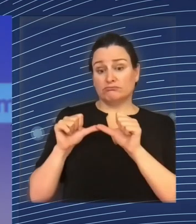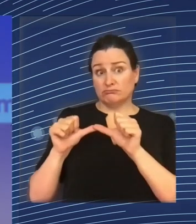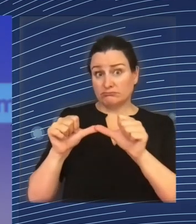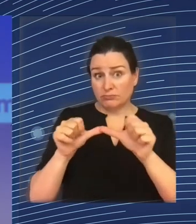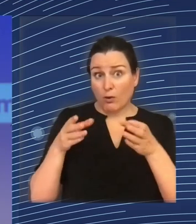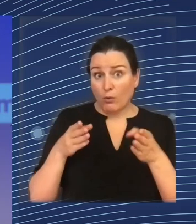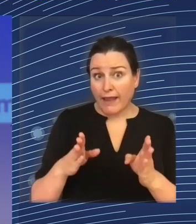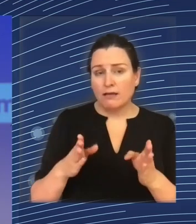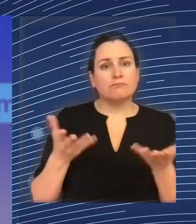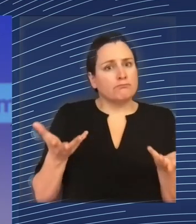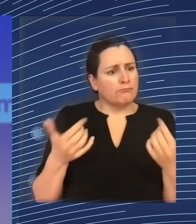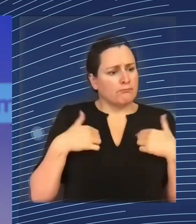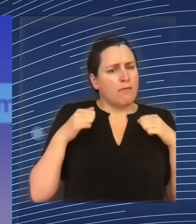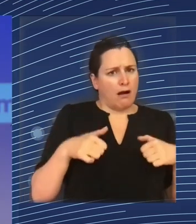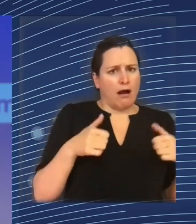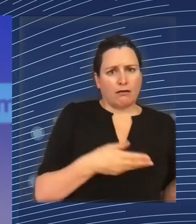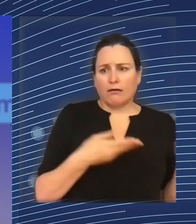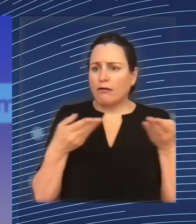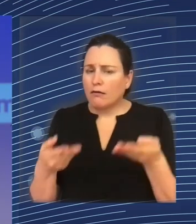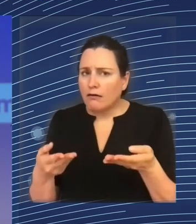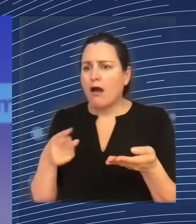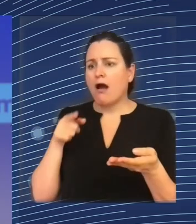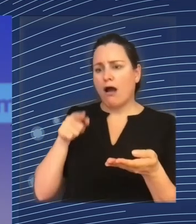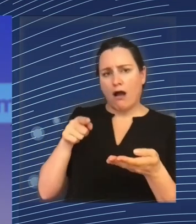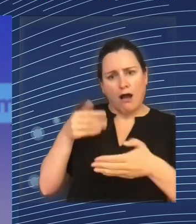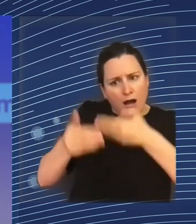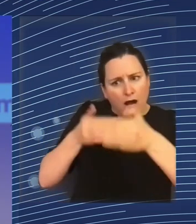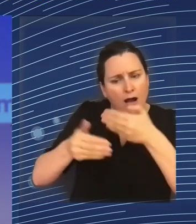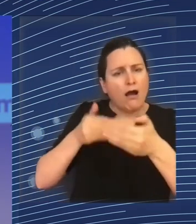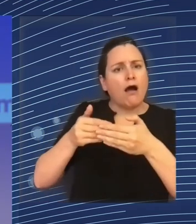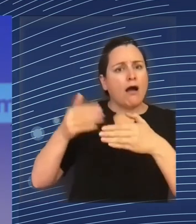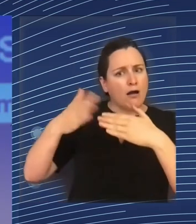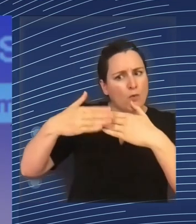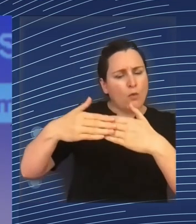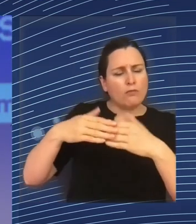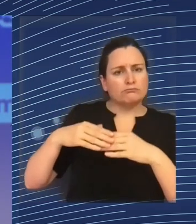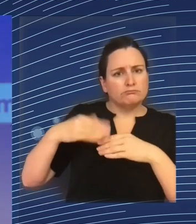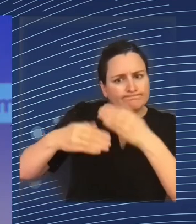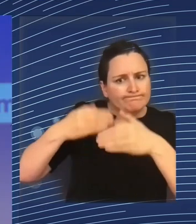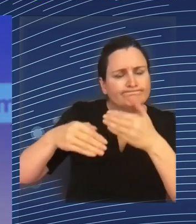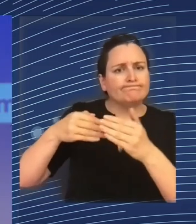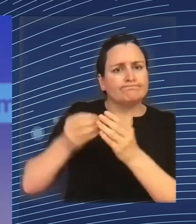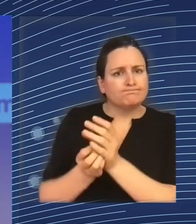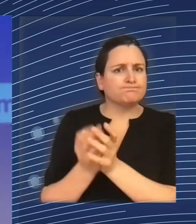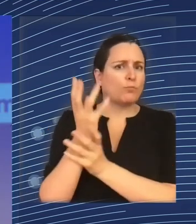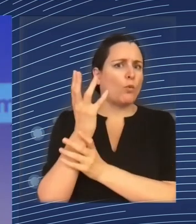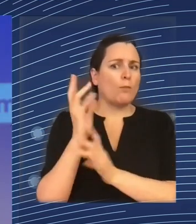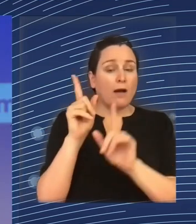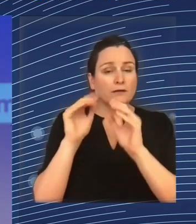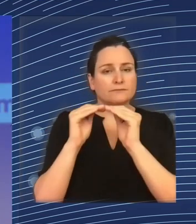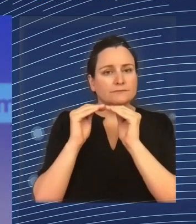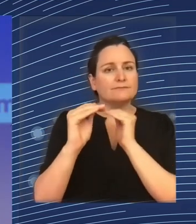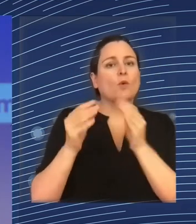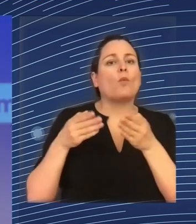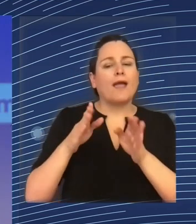important challenges that we're facing. And I think that Martin highlighted in his first intervention, one of the problems is that we have